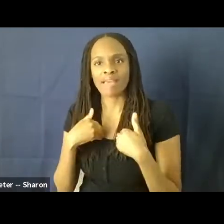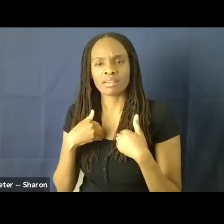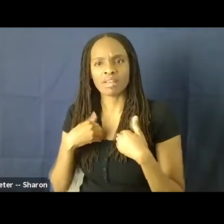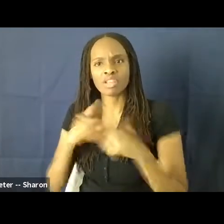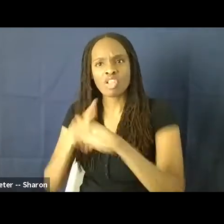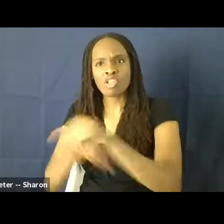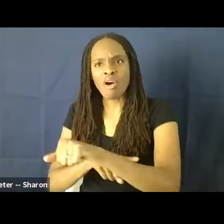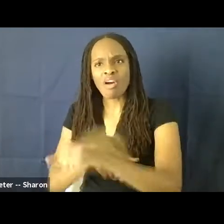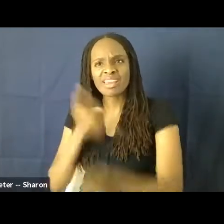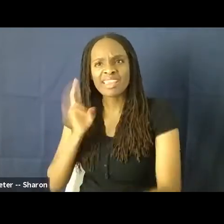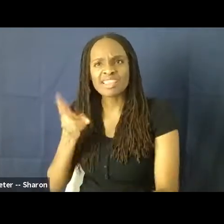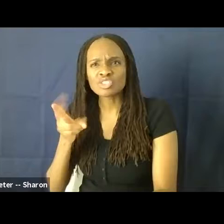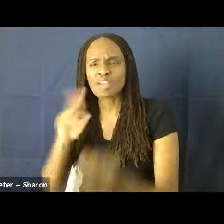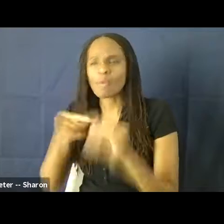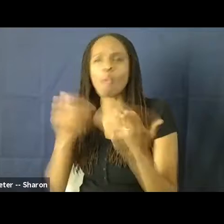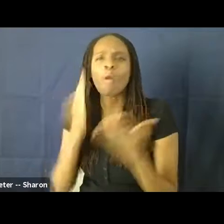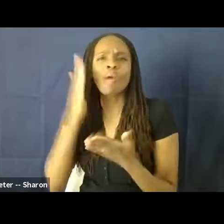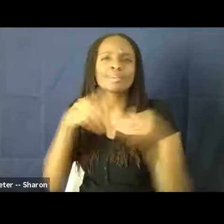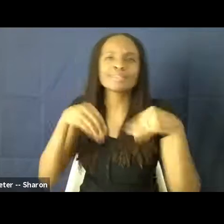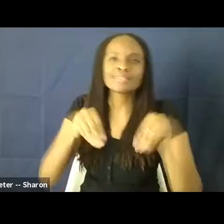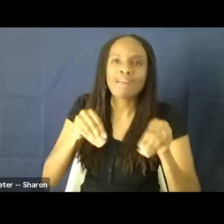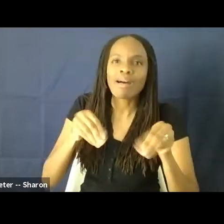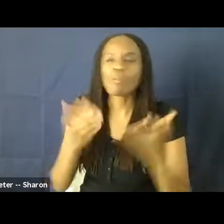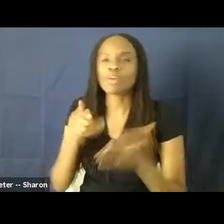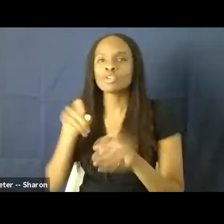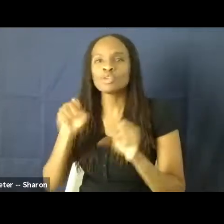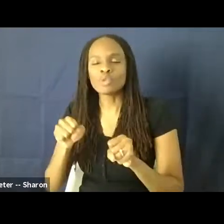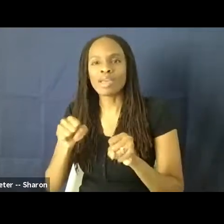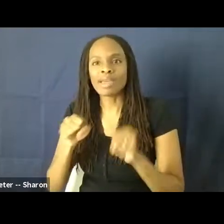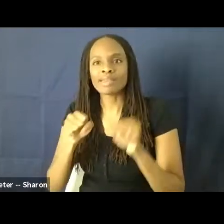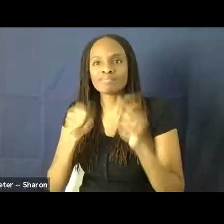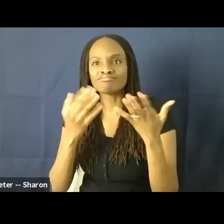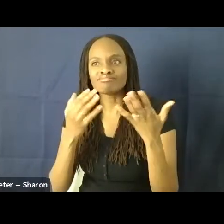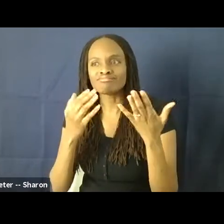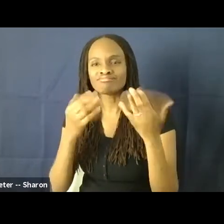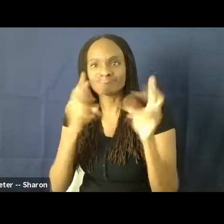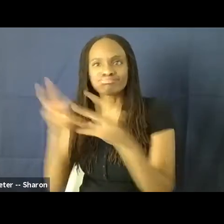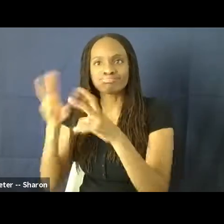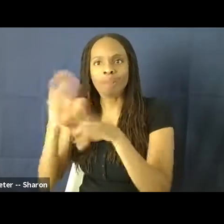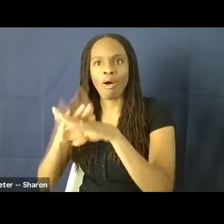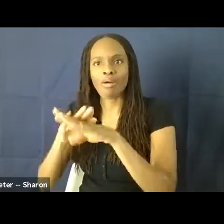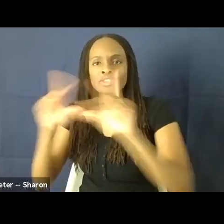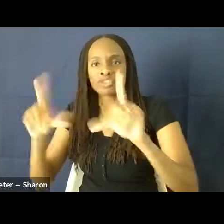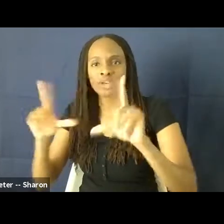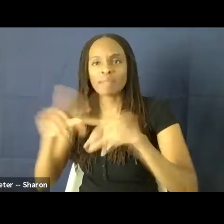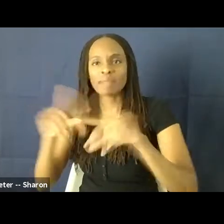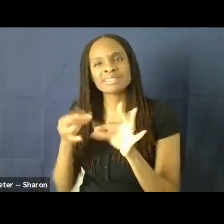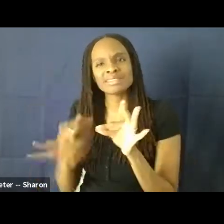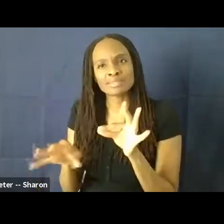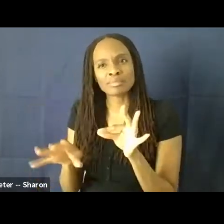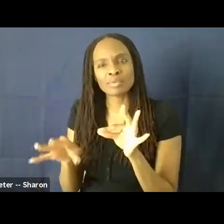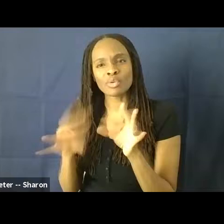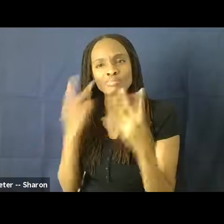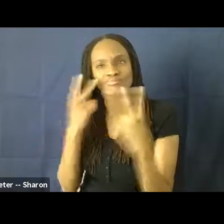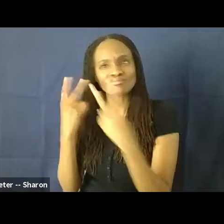about what will sell and what you can put on screen. And it's more than just a simple reflection of early 20th century